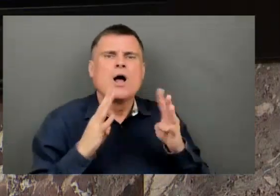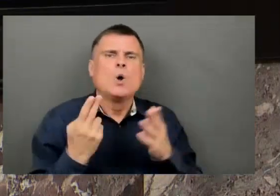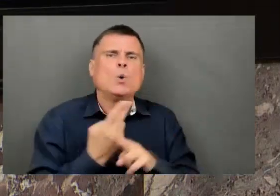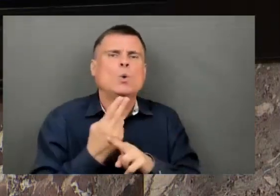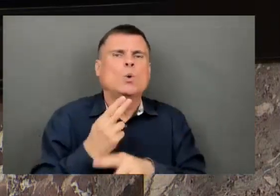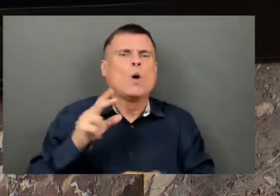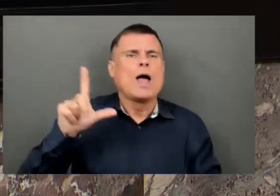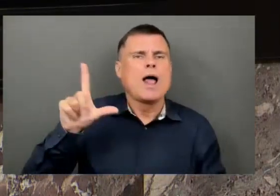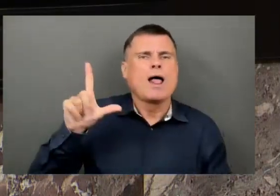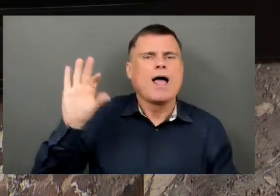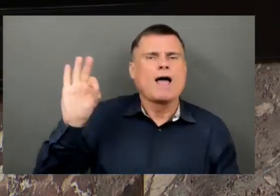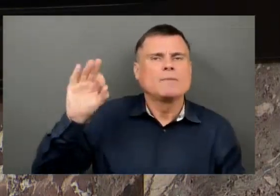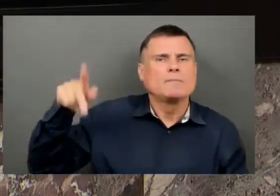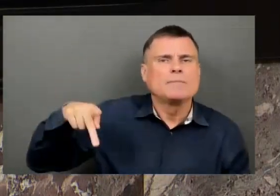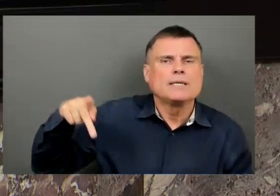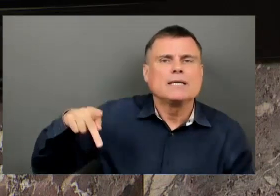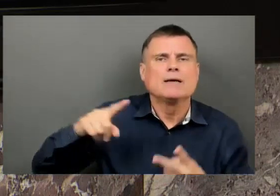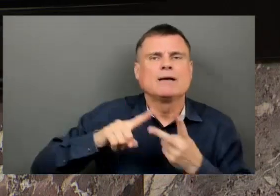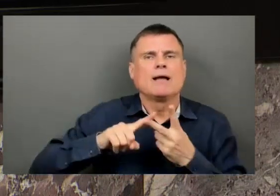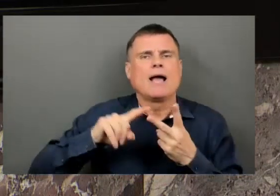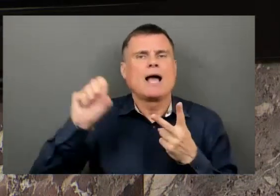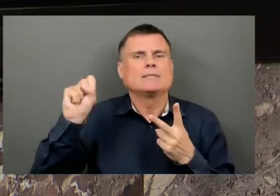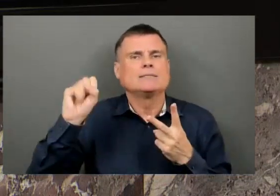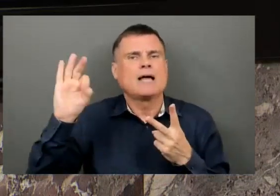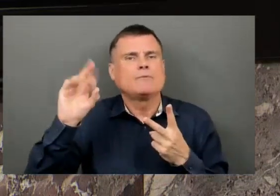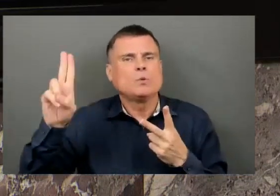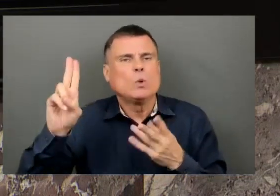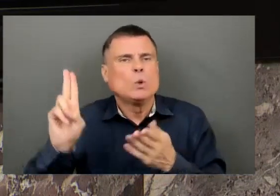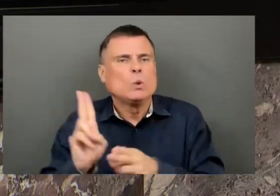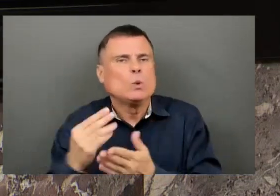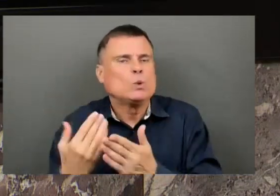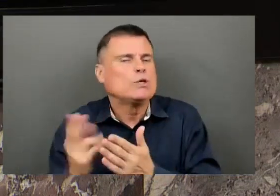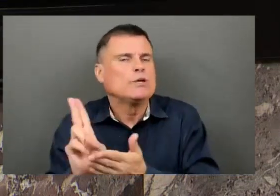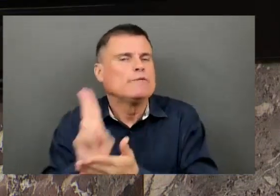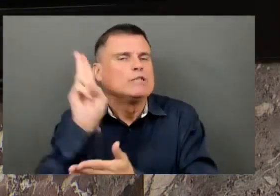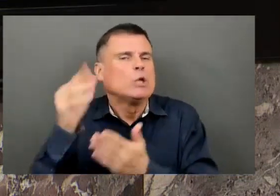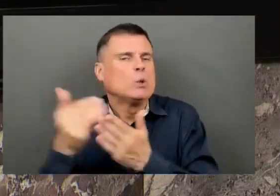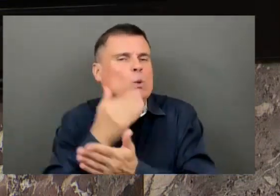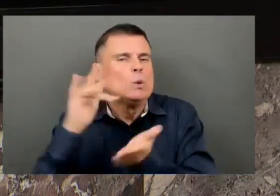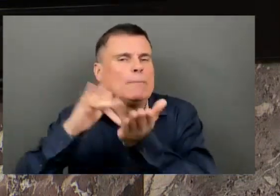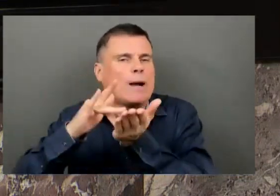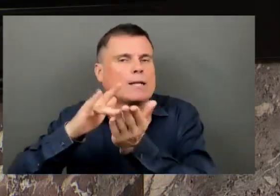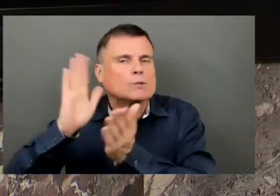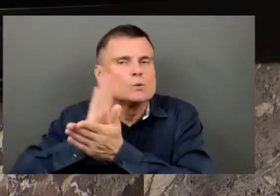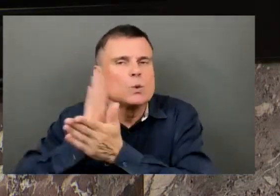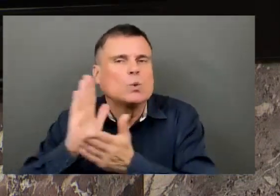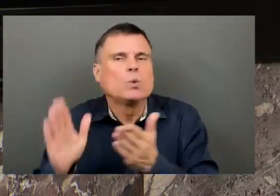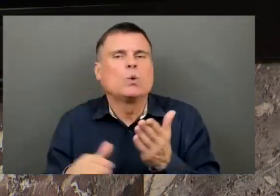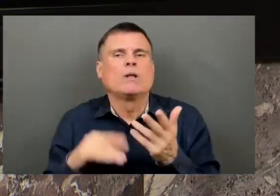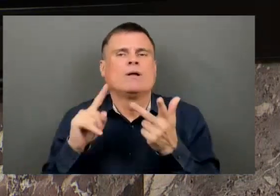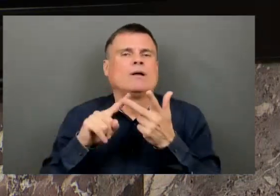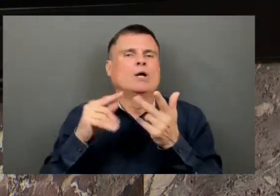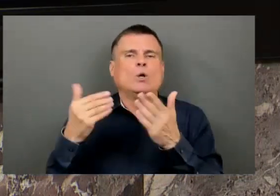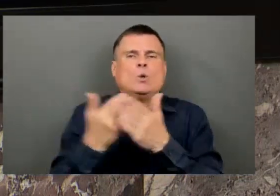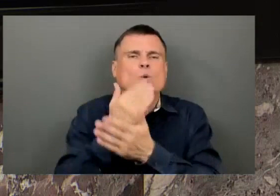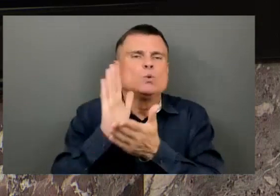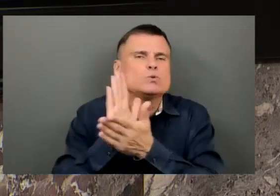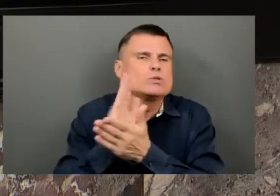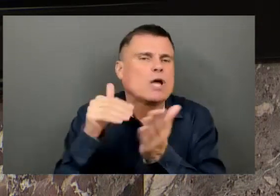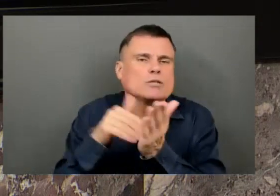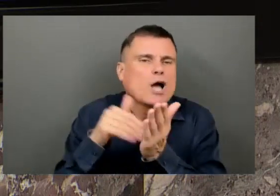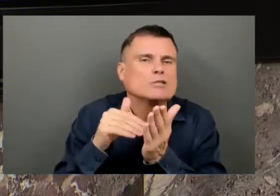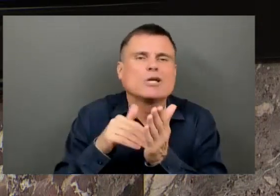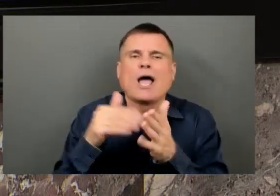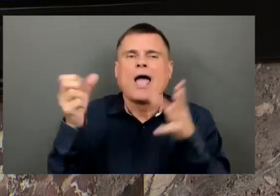medical school, new spaces, and 700 at new doctors. That's fantastic news, but when my division tours new docs in my